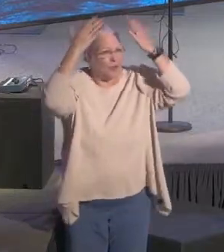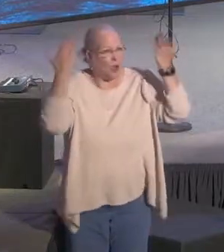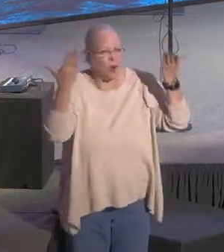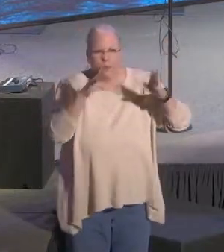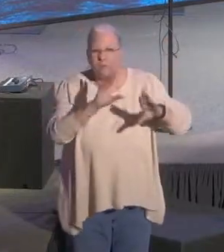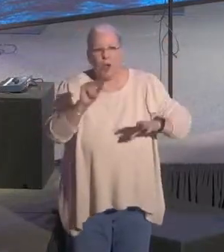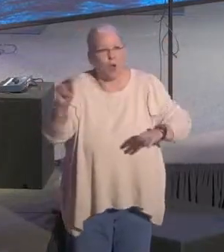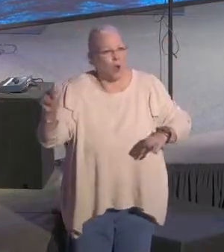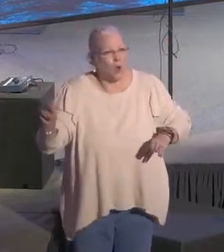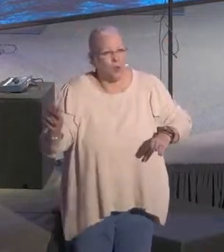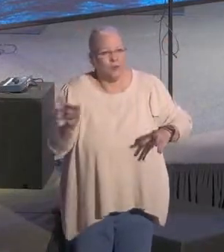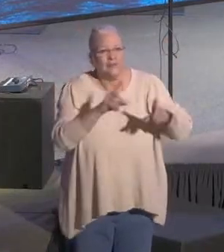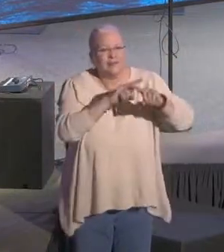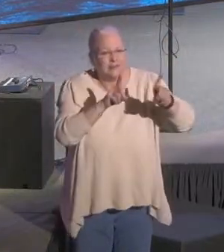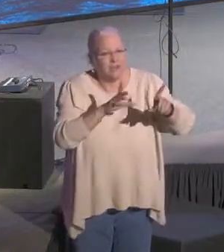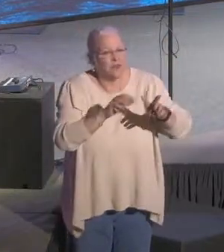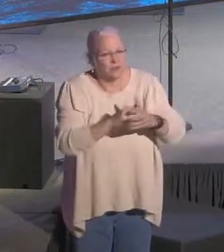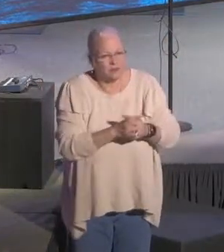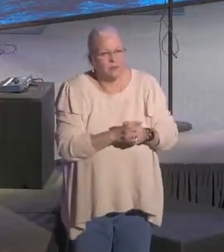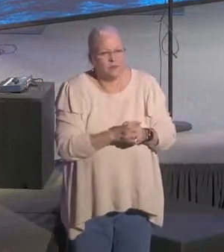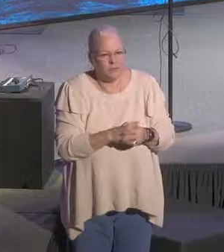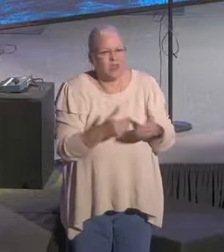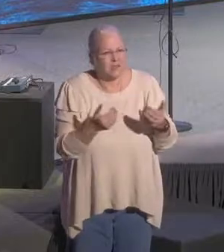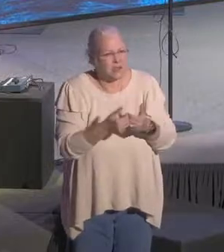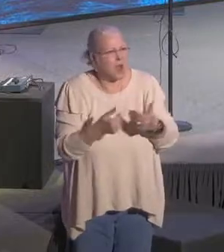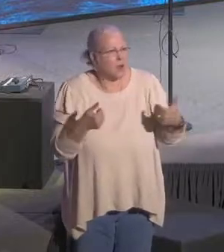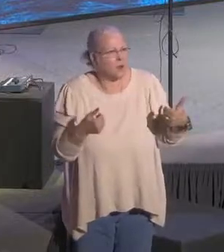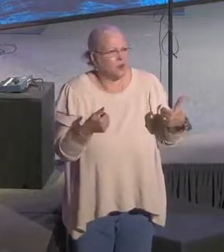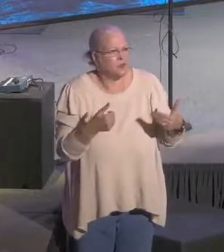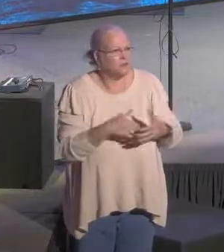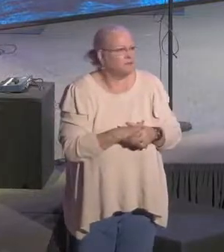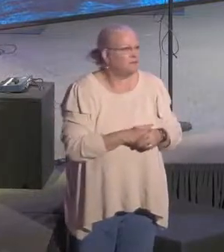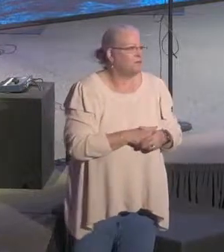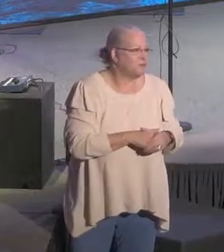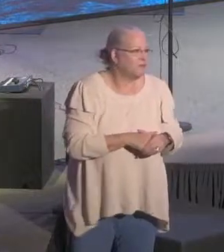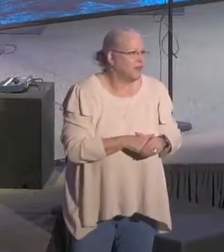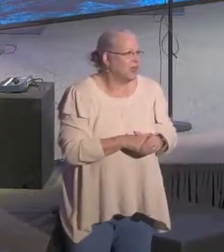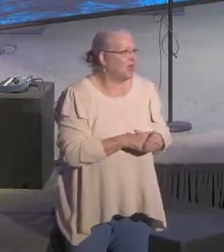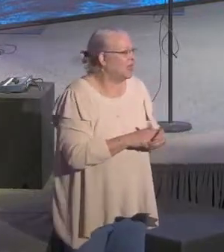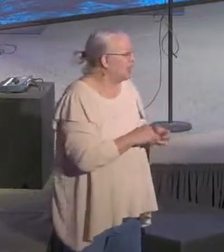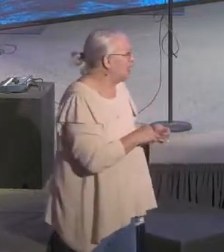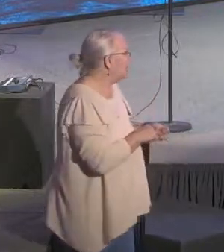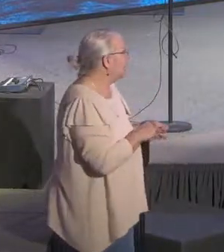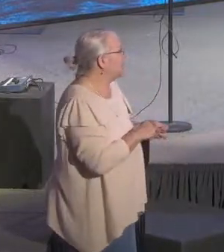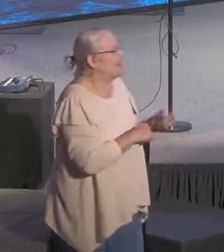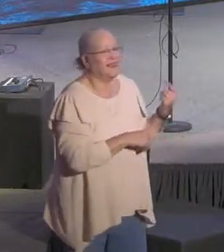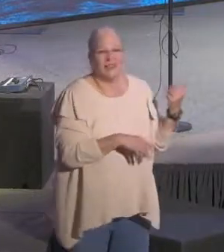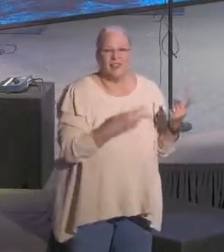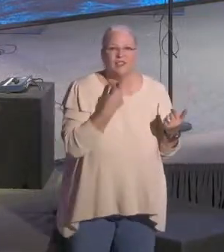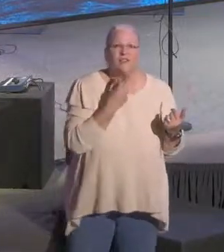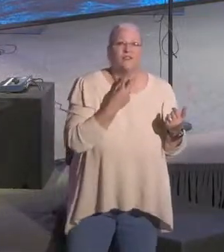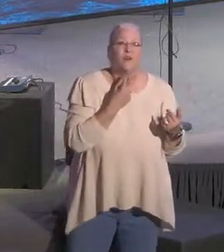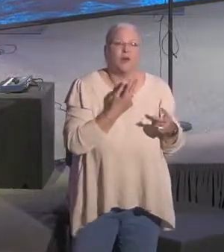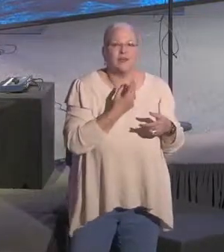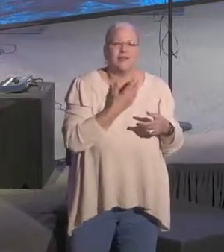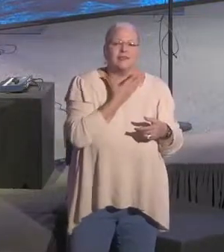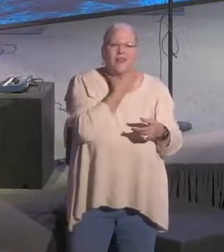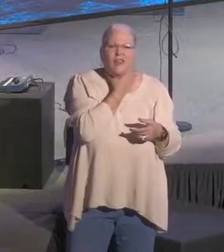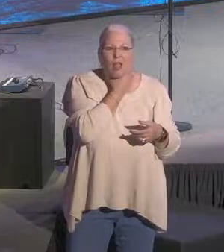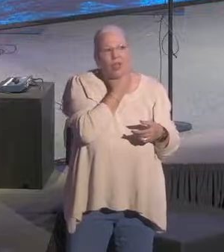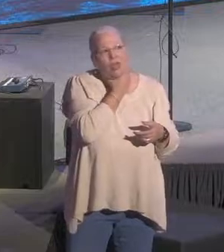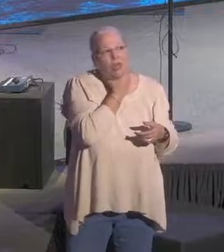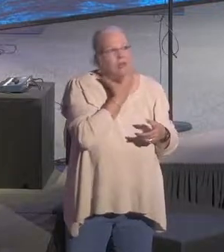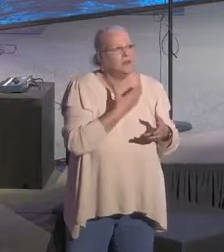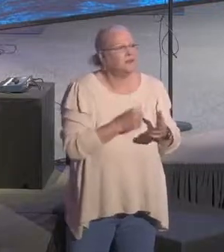told you lately that I love you? I'm not going to sing Rod Stewart here this morning. I don't have any voice left to sing anything after the first service,